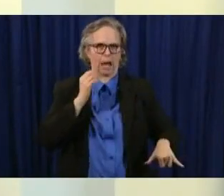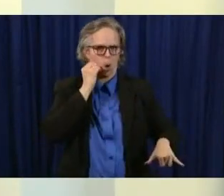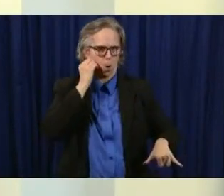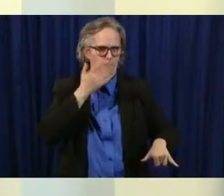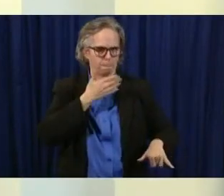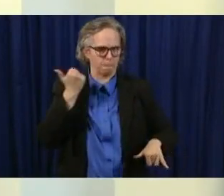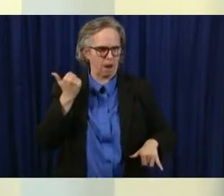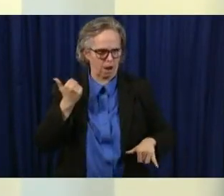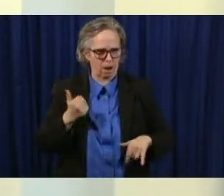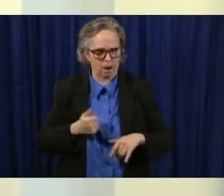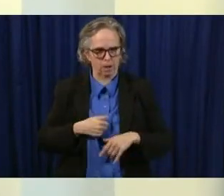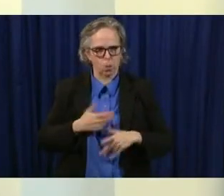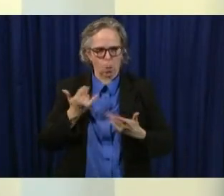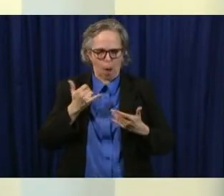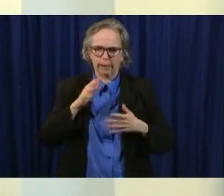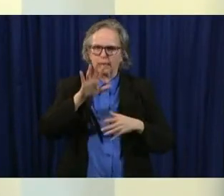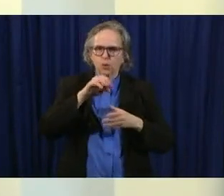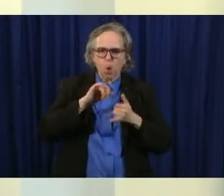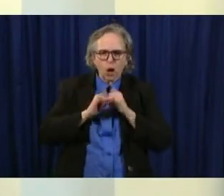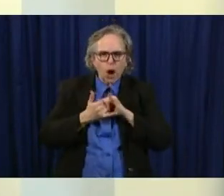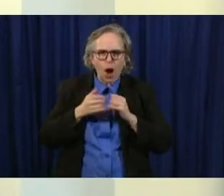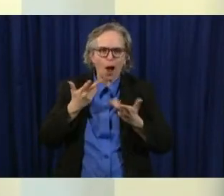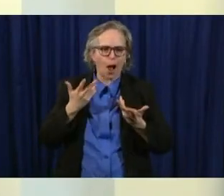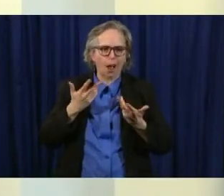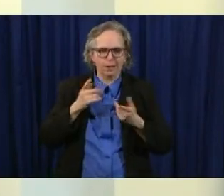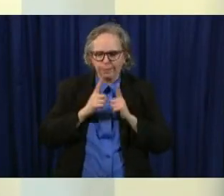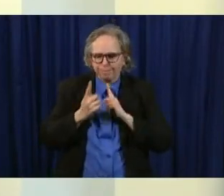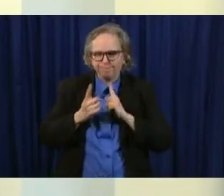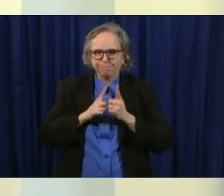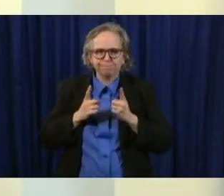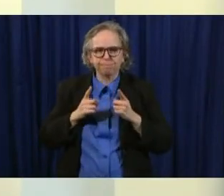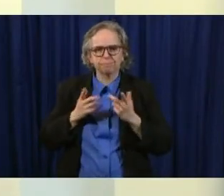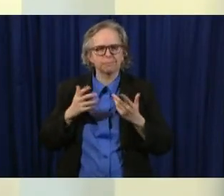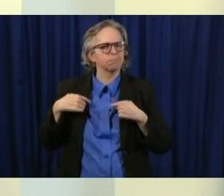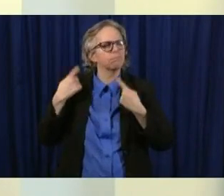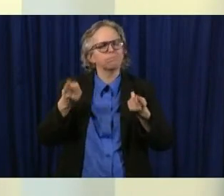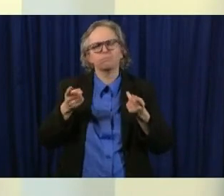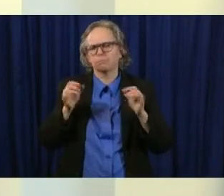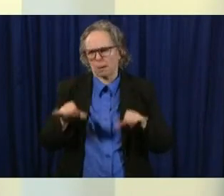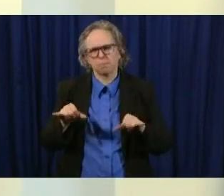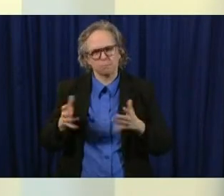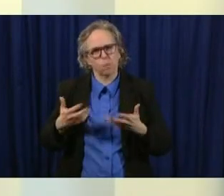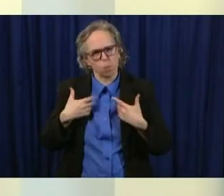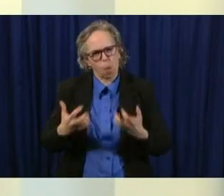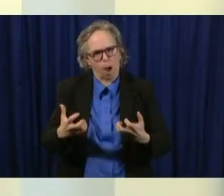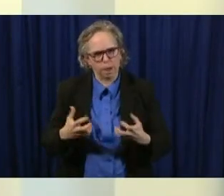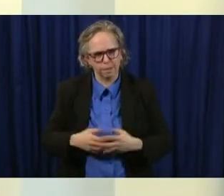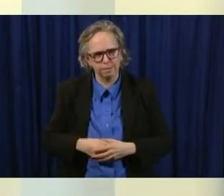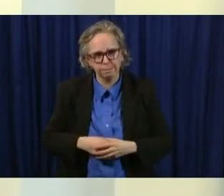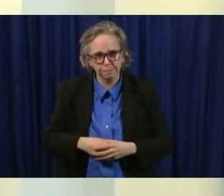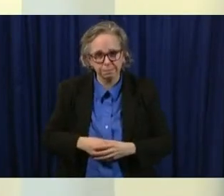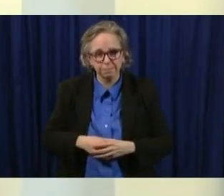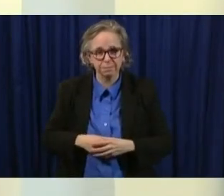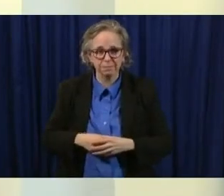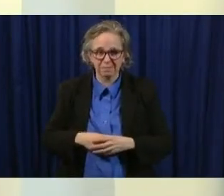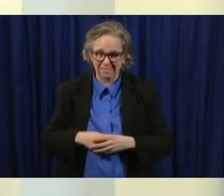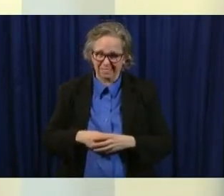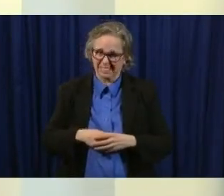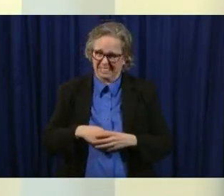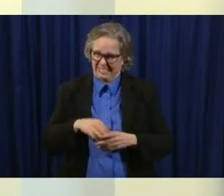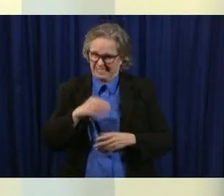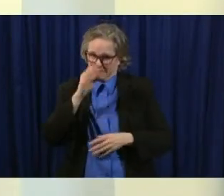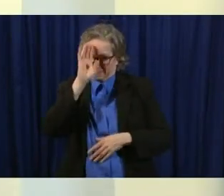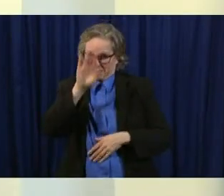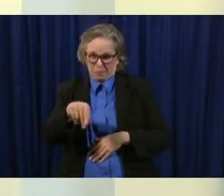park where you know similar to what we've been doing um but then you go from those sort of you know less of that to increasingly